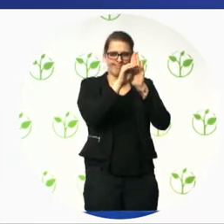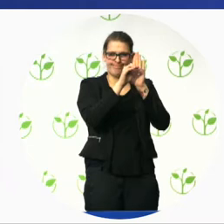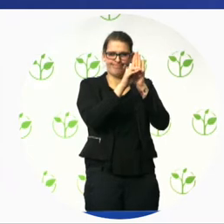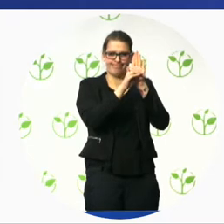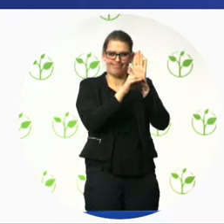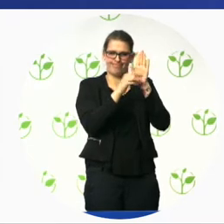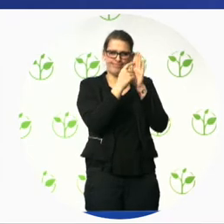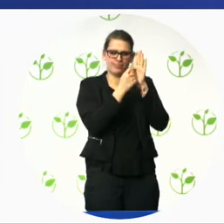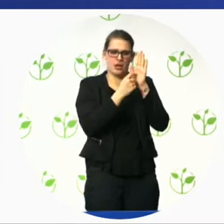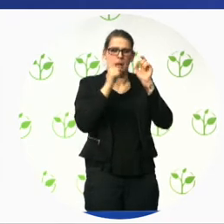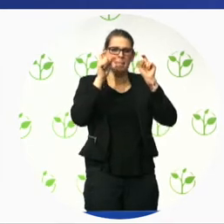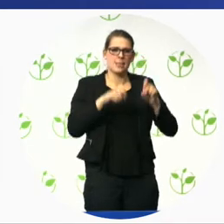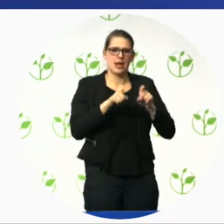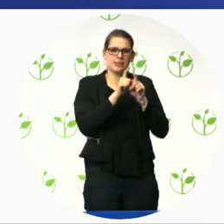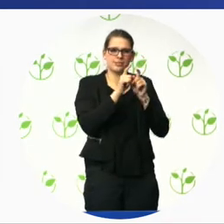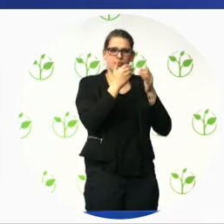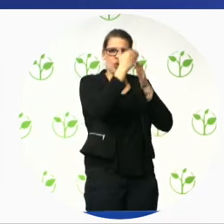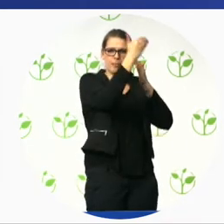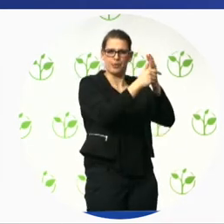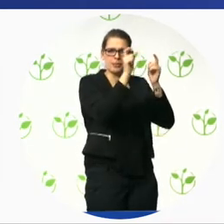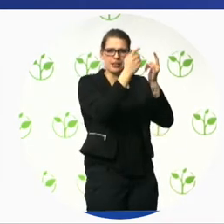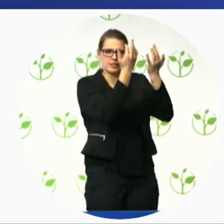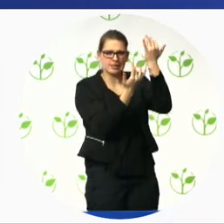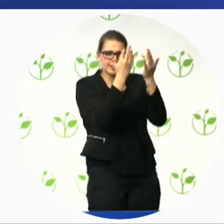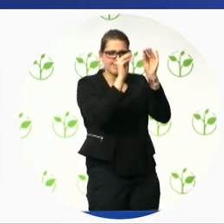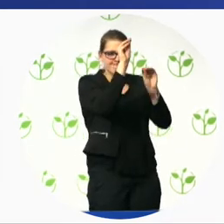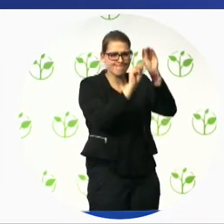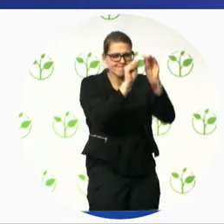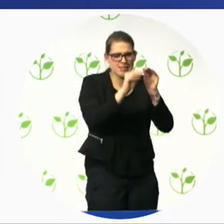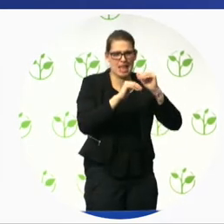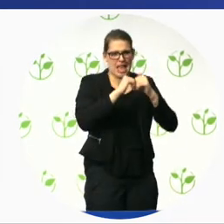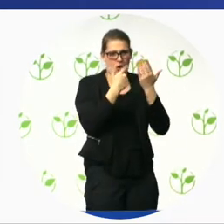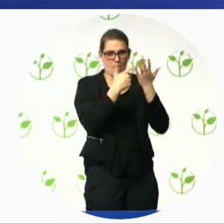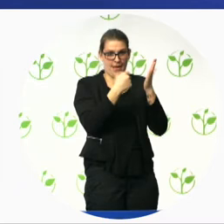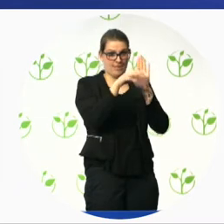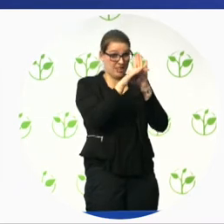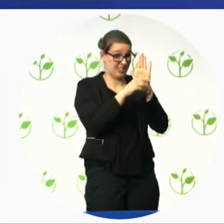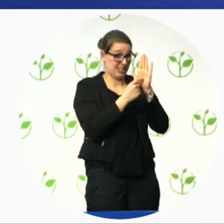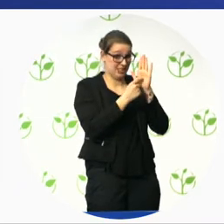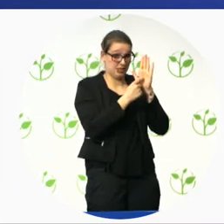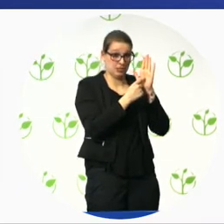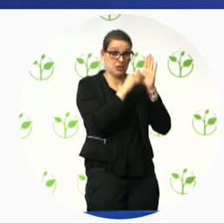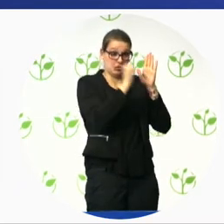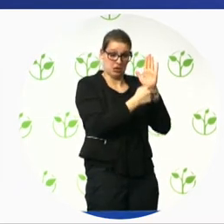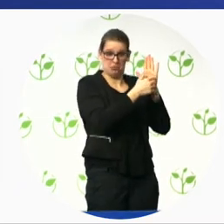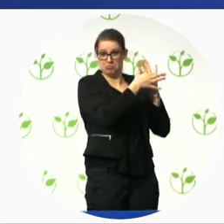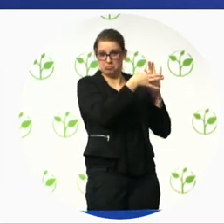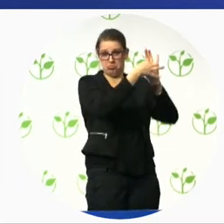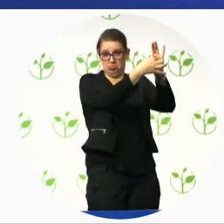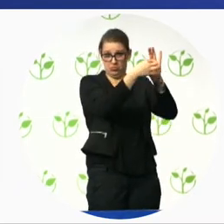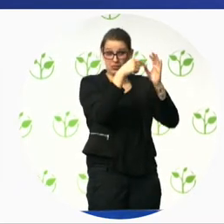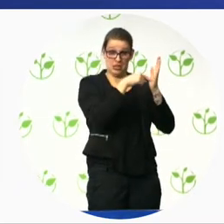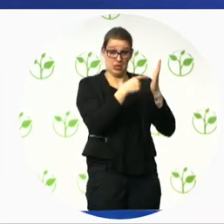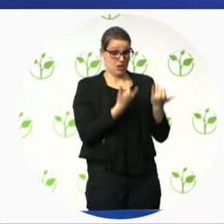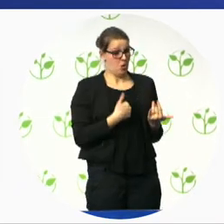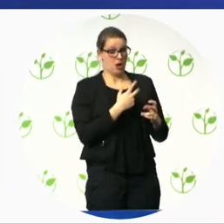side so that's quite simple and we are referring to Austrian laws and I think in the future